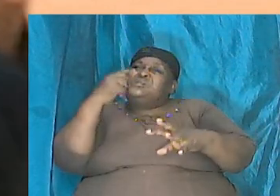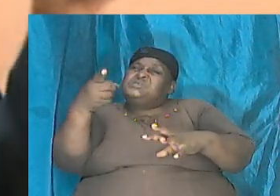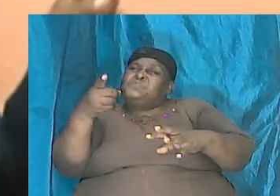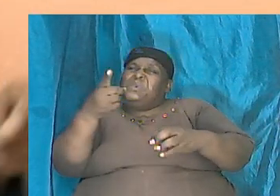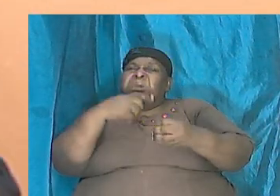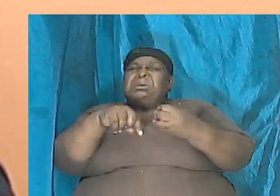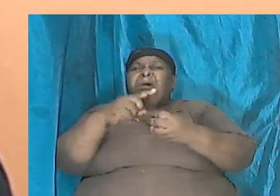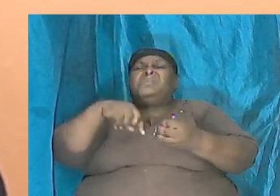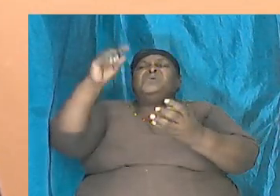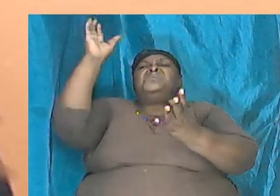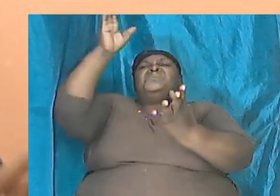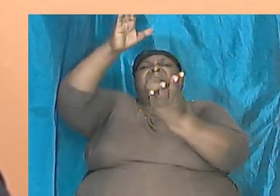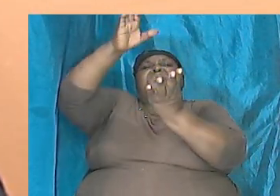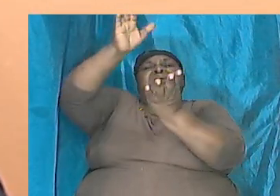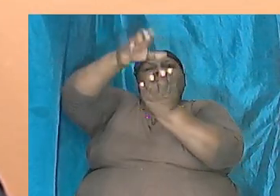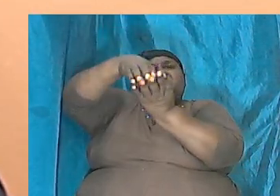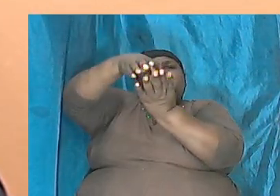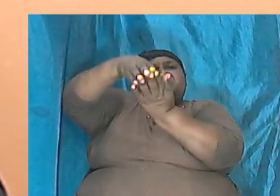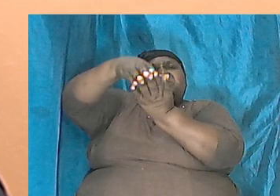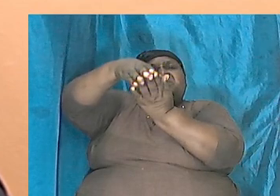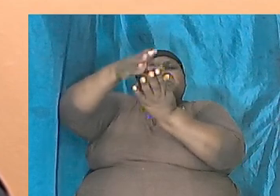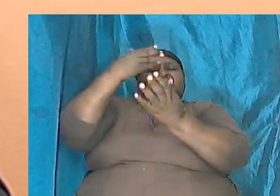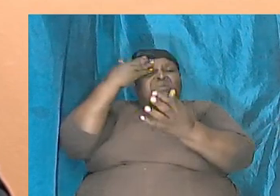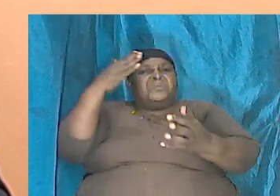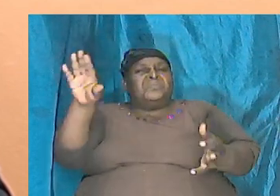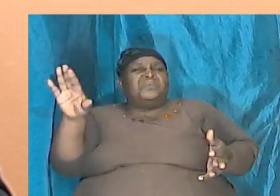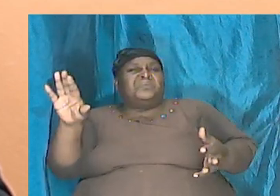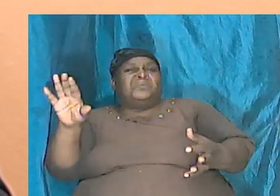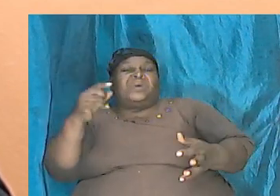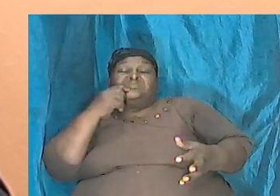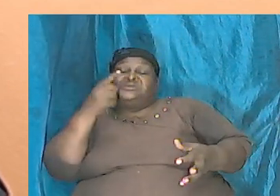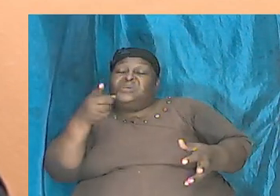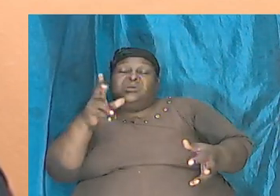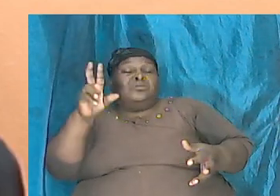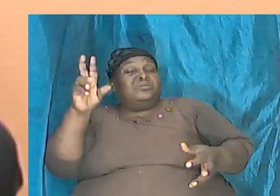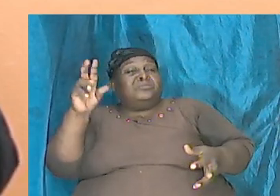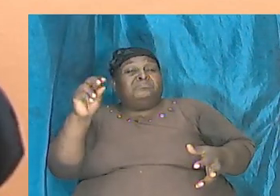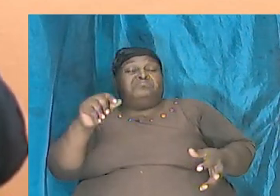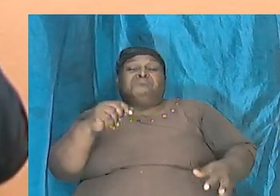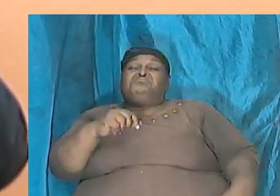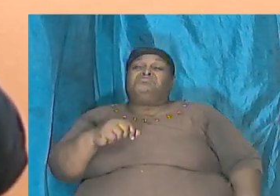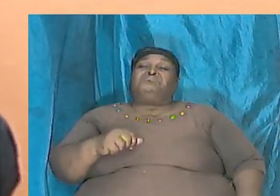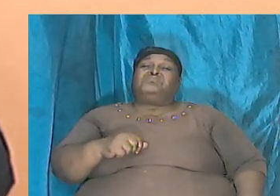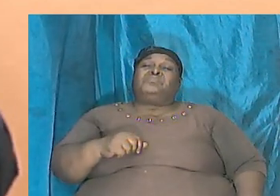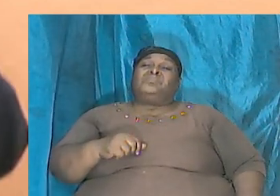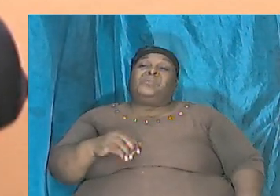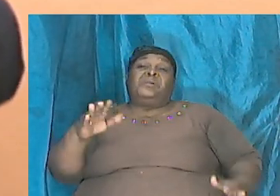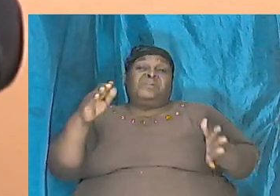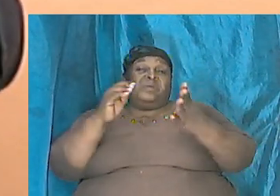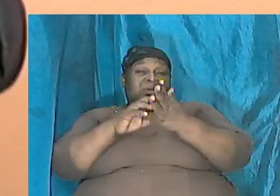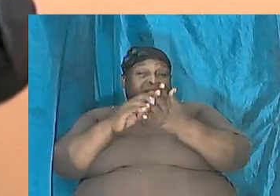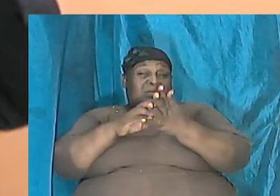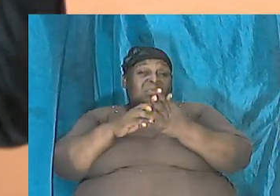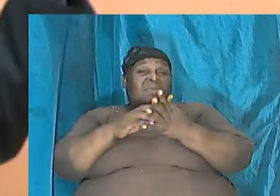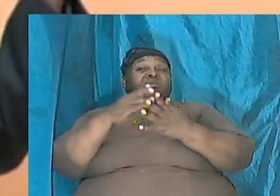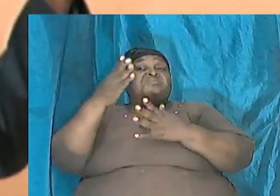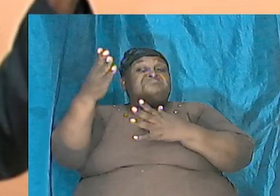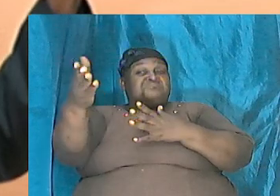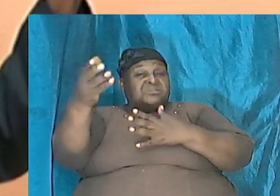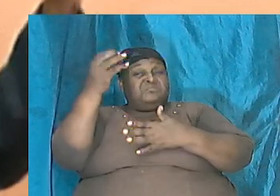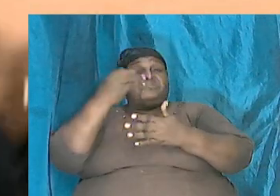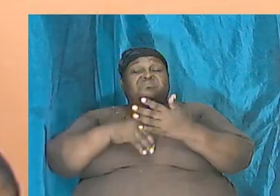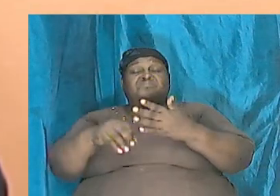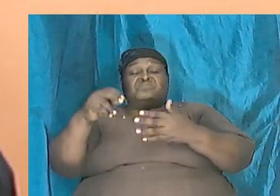dinosaurs it just didn't know I submit to you no and they say again they were there before